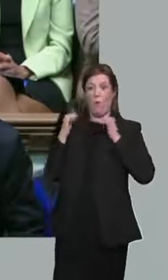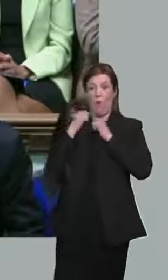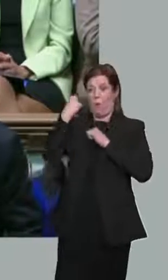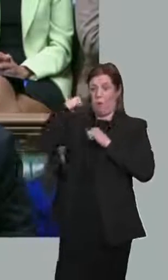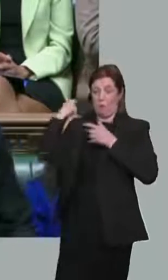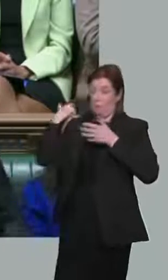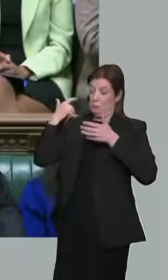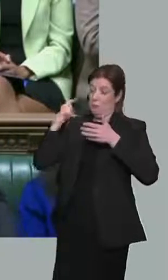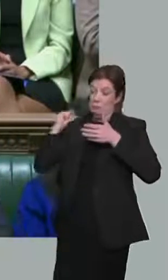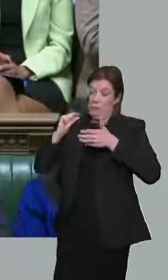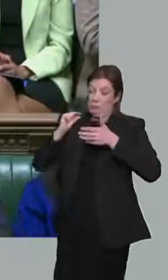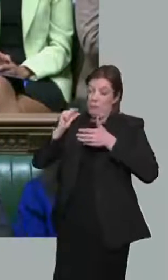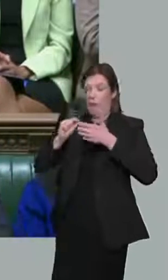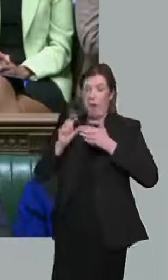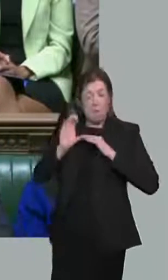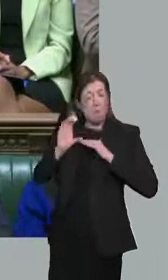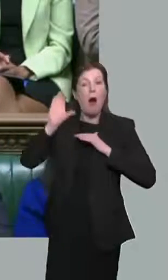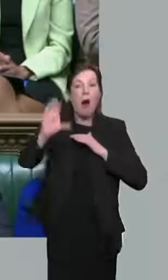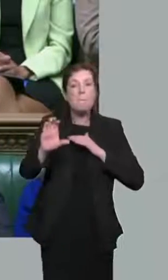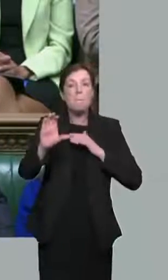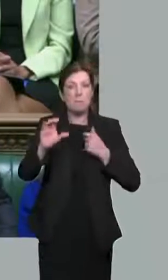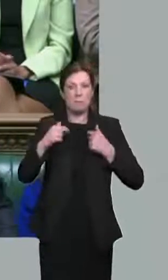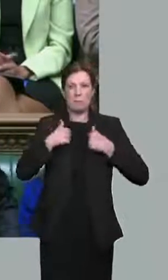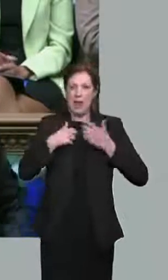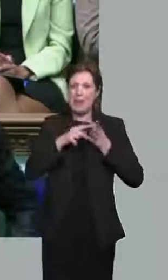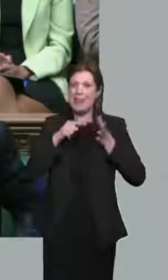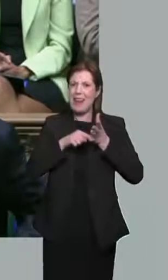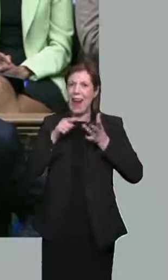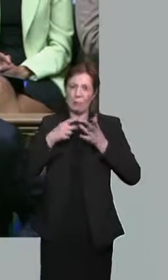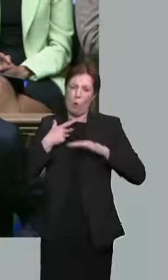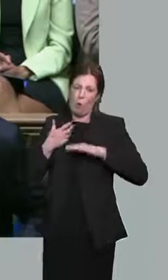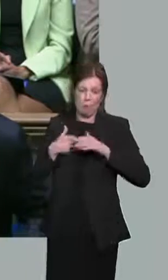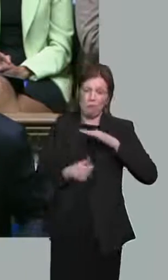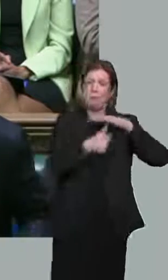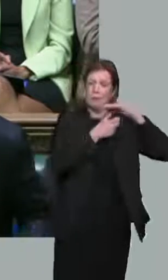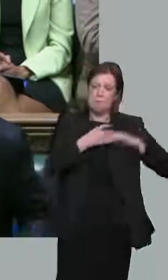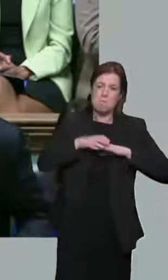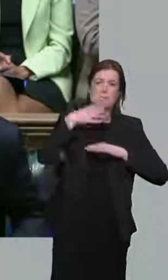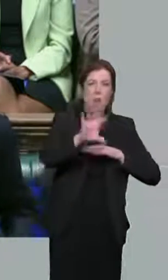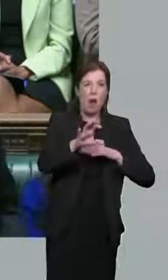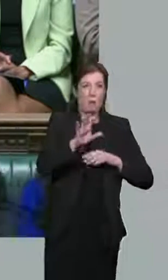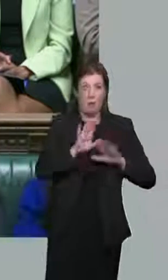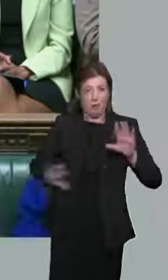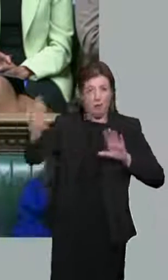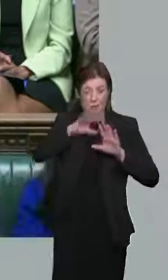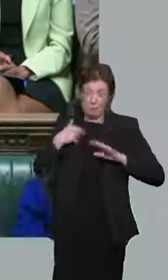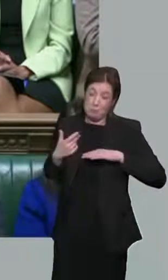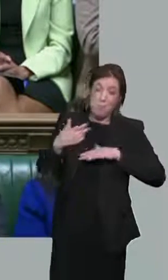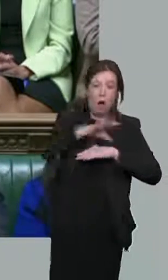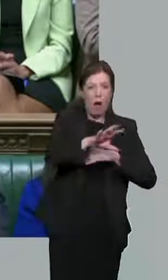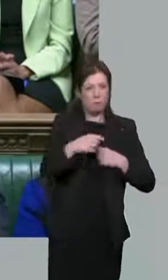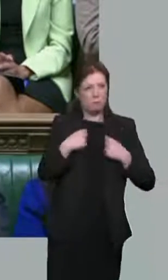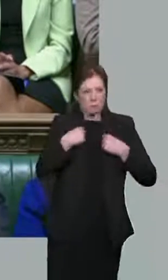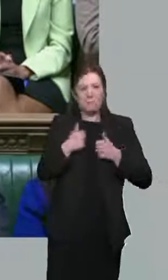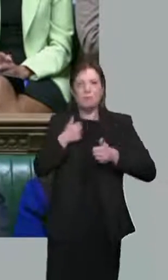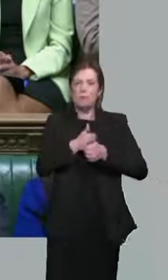that we are not just the second largest spender in Europe in NATO, but the fifth largest in the world, a record that we, on this side of the House, are very proud of.